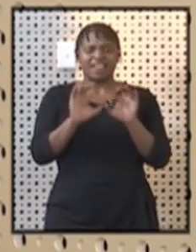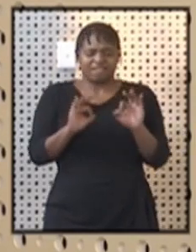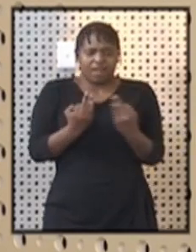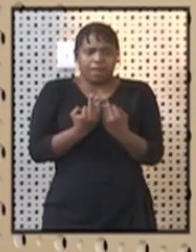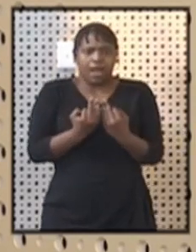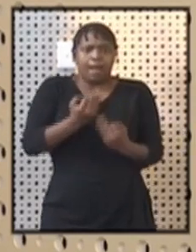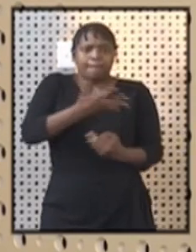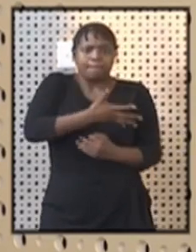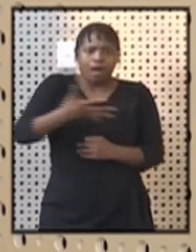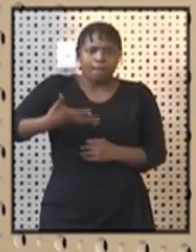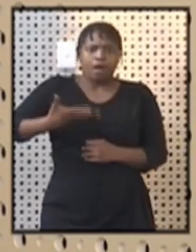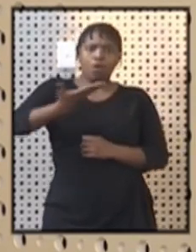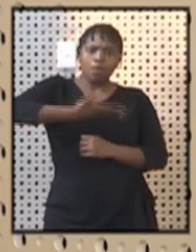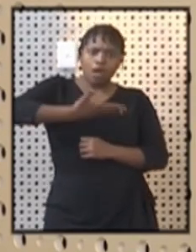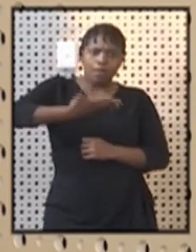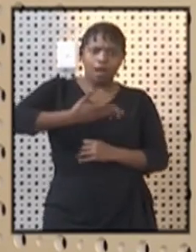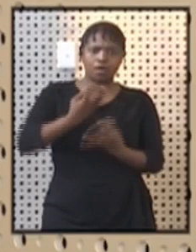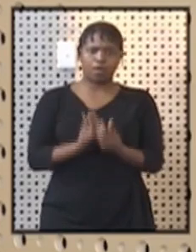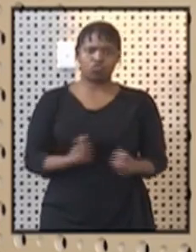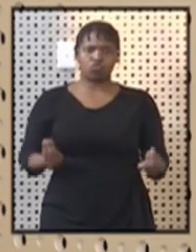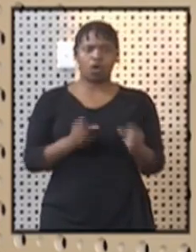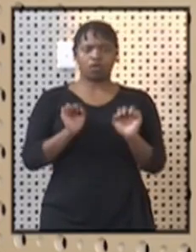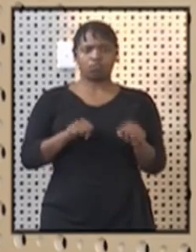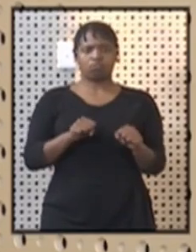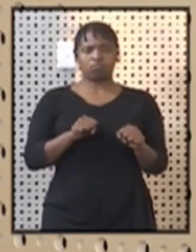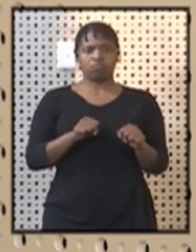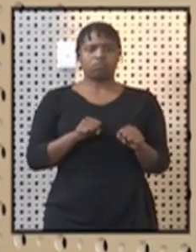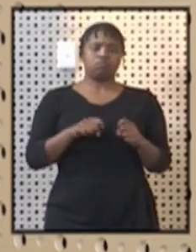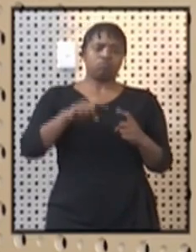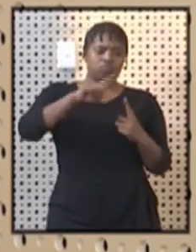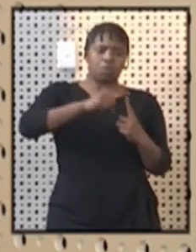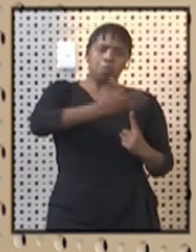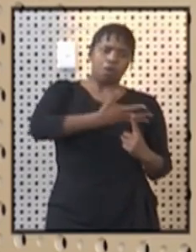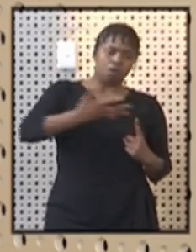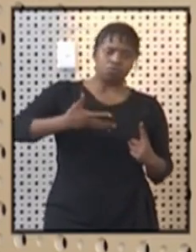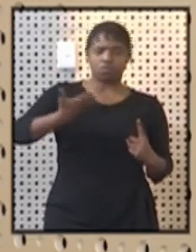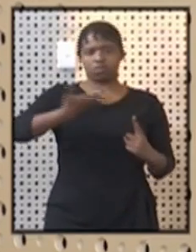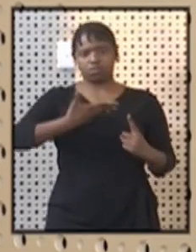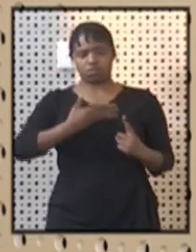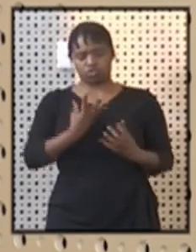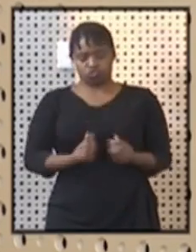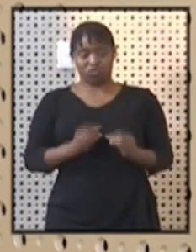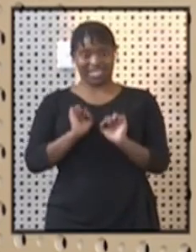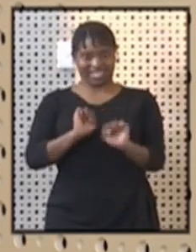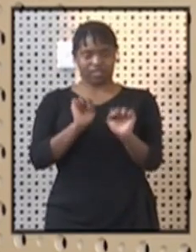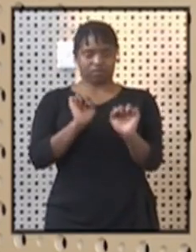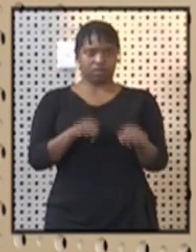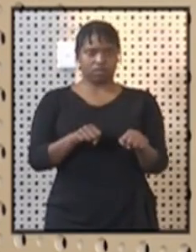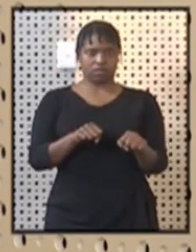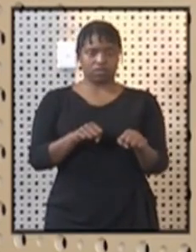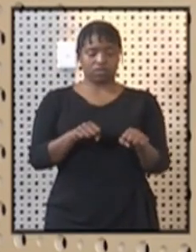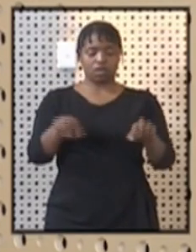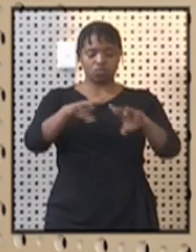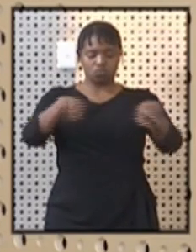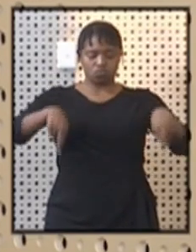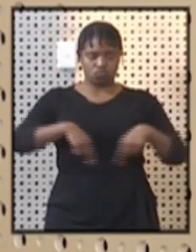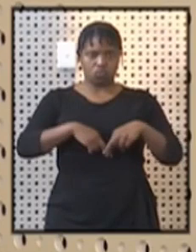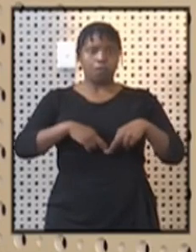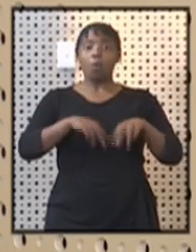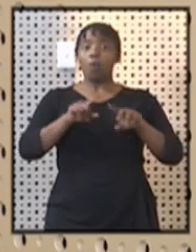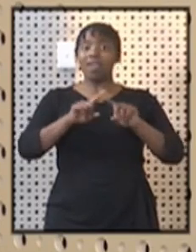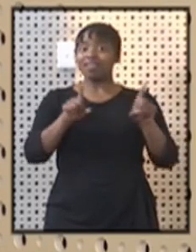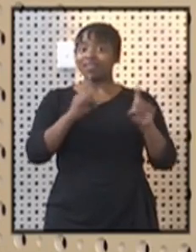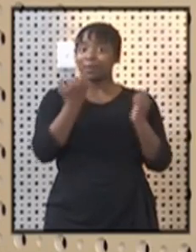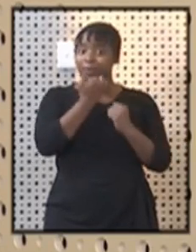This means a parent or two parents with children. Establishments are already legally obliged